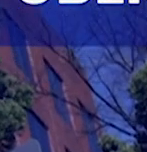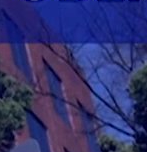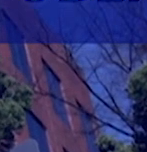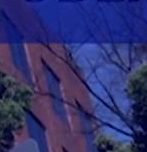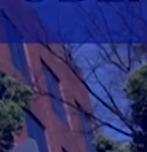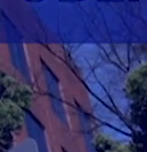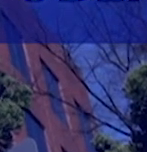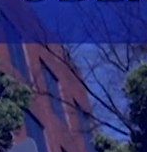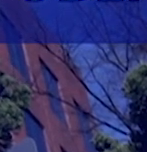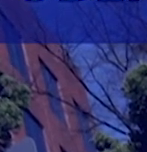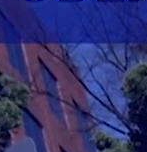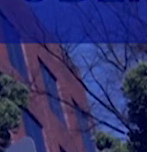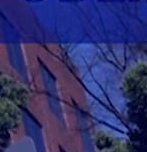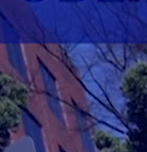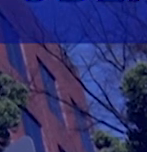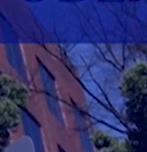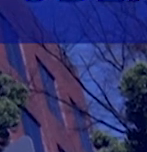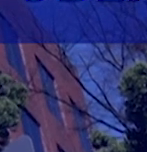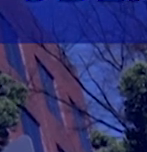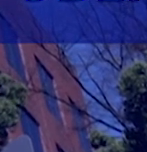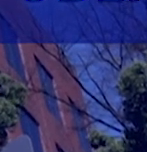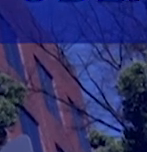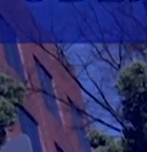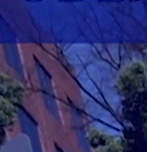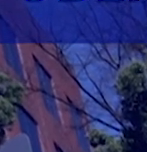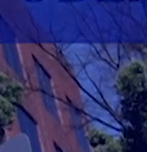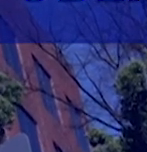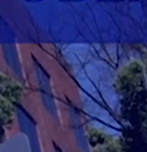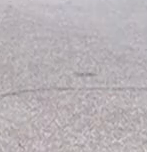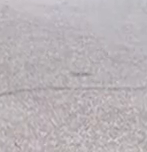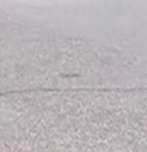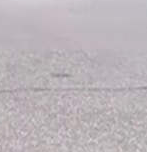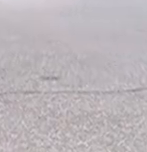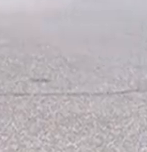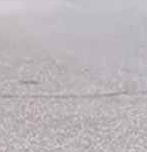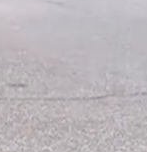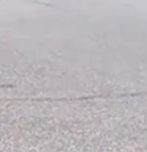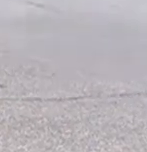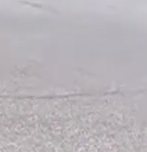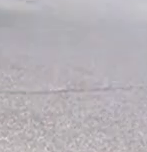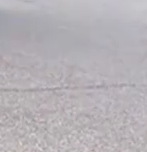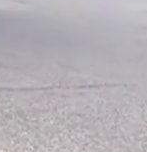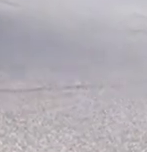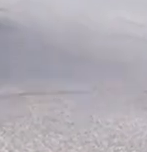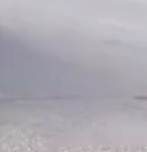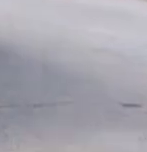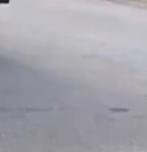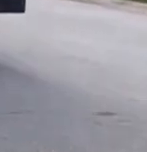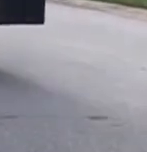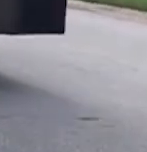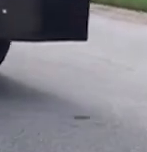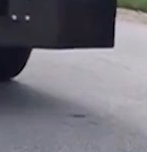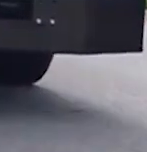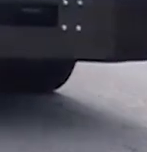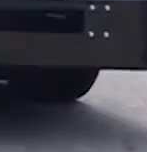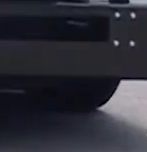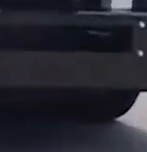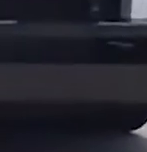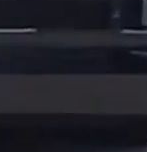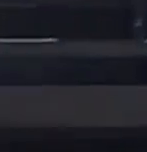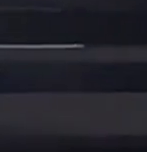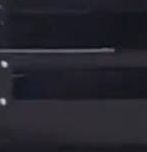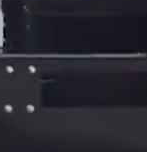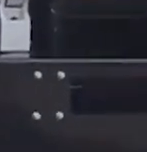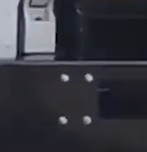contact may be lessened, the flow of DeKalb's critical services, so vital to everyday life, have not been